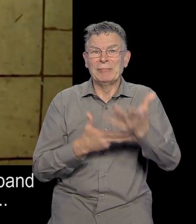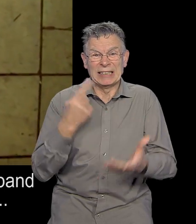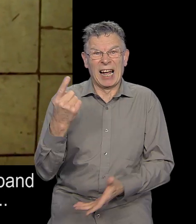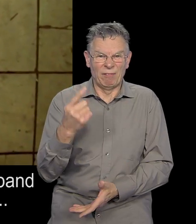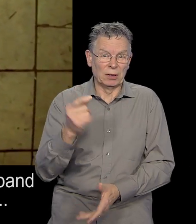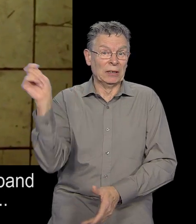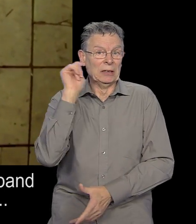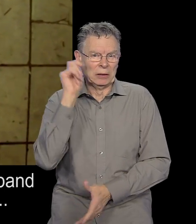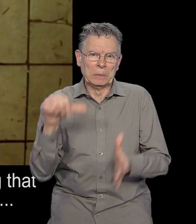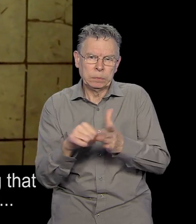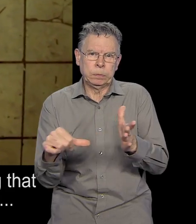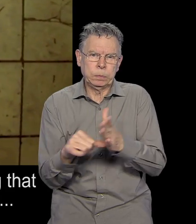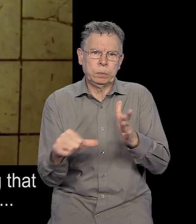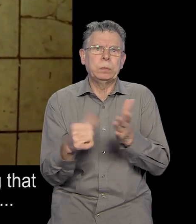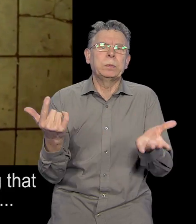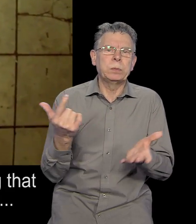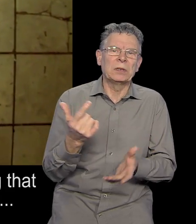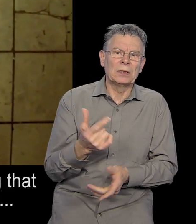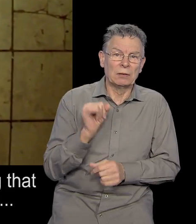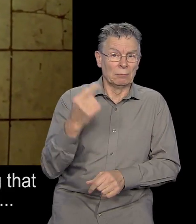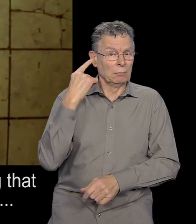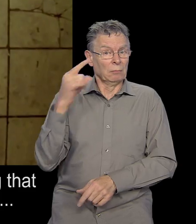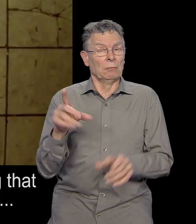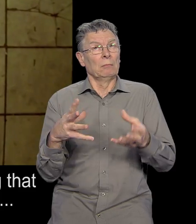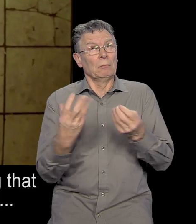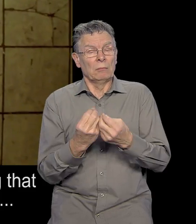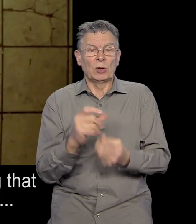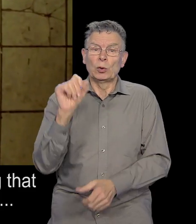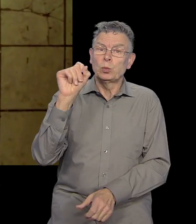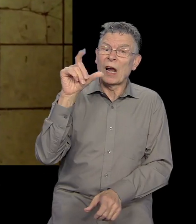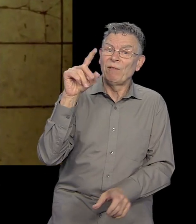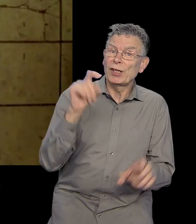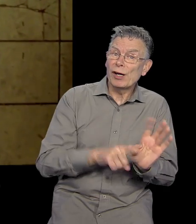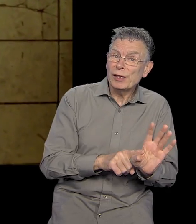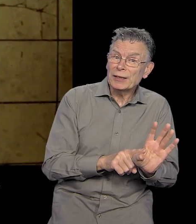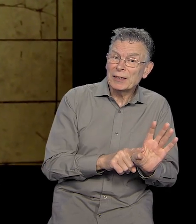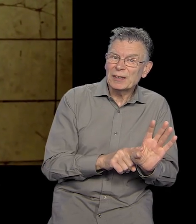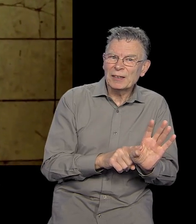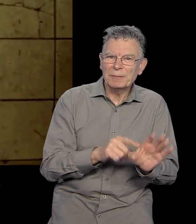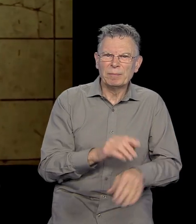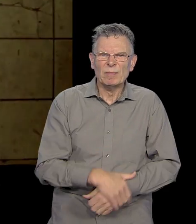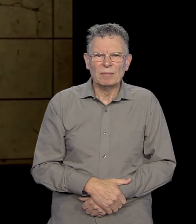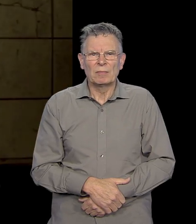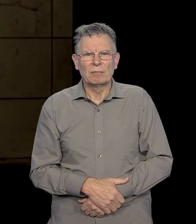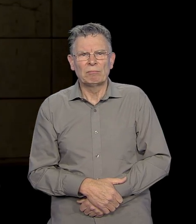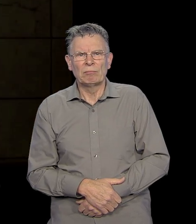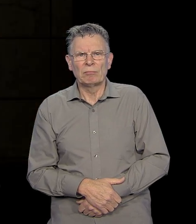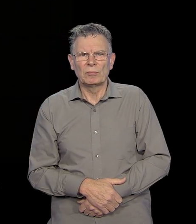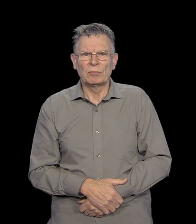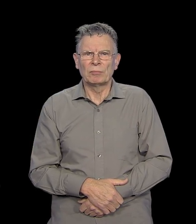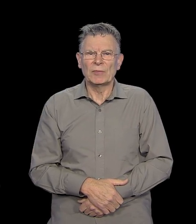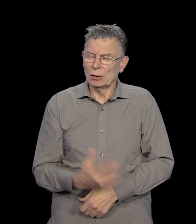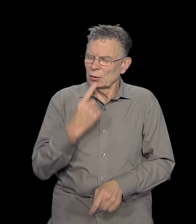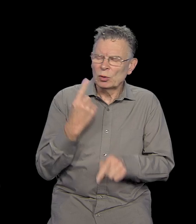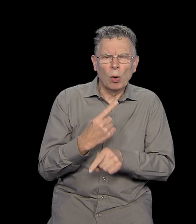Coldplay, recently revealed his struggle with tinnitus, saying that it's a condition that's been plaguing him for 12 years. It'll set you